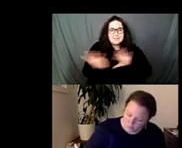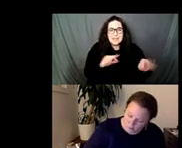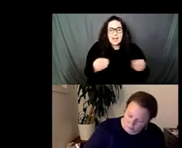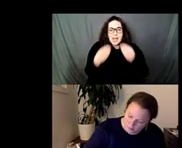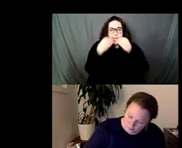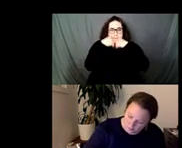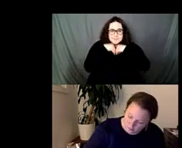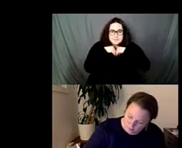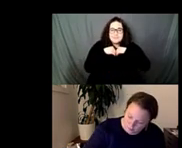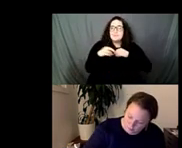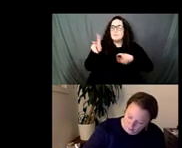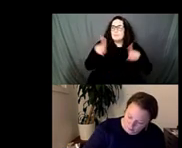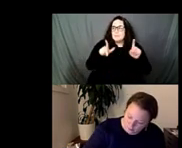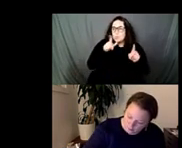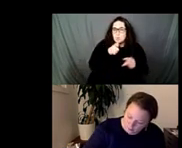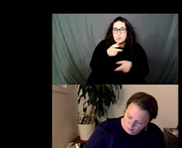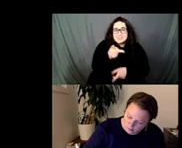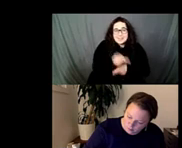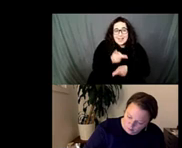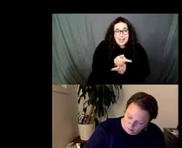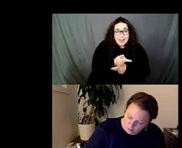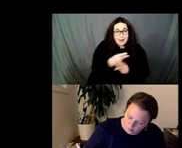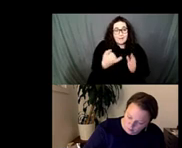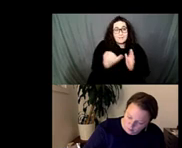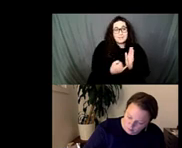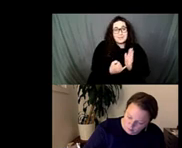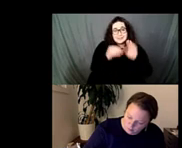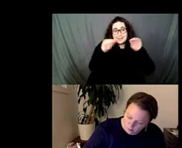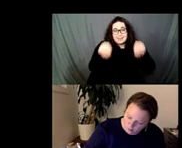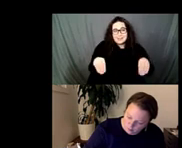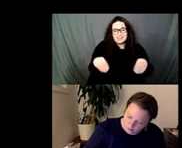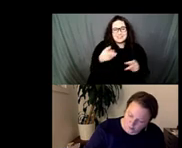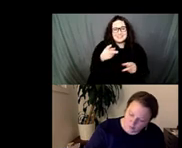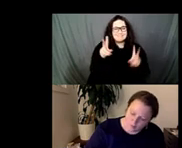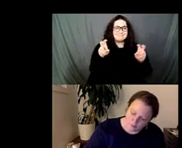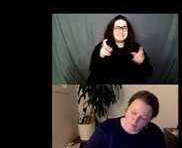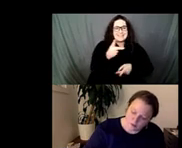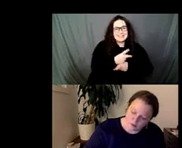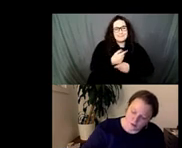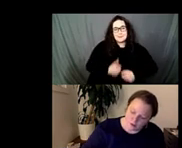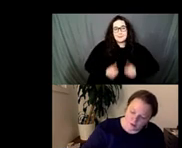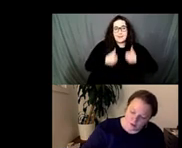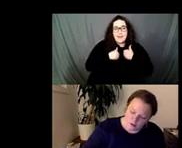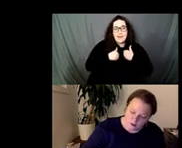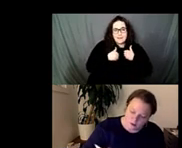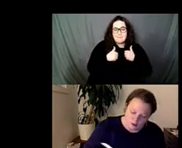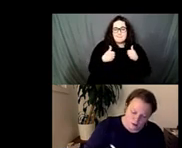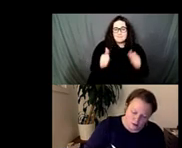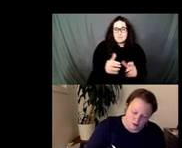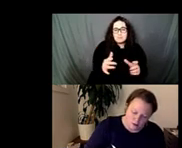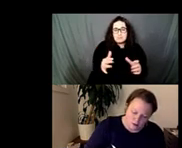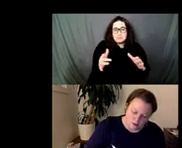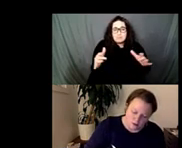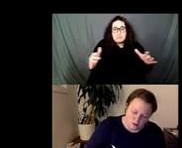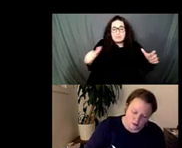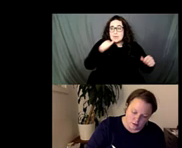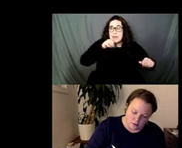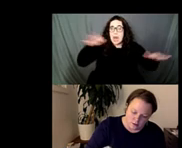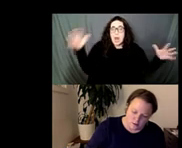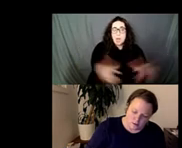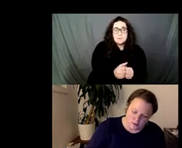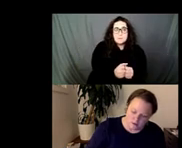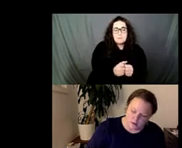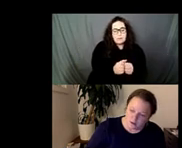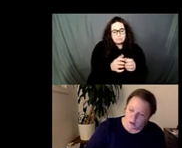work tend to the work make sure it stays alive that it doesn't you know disappear within a within a matter of hours